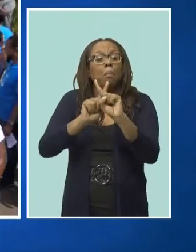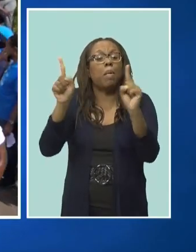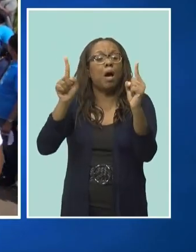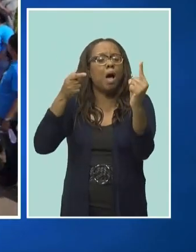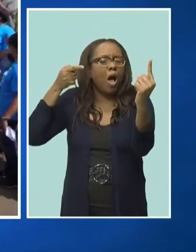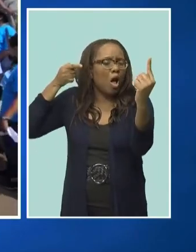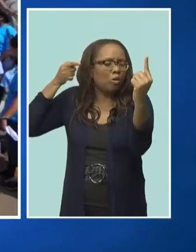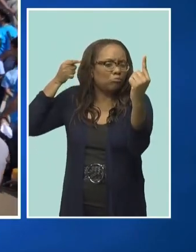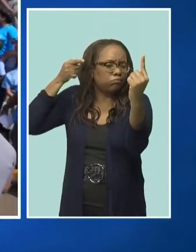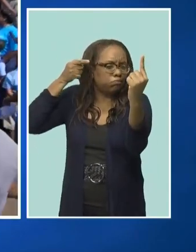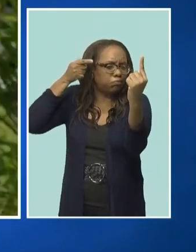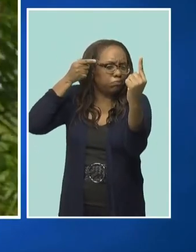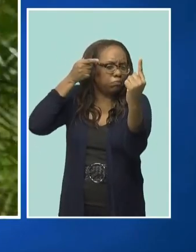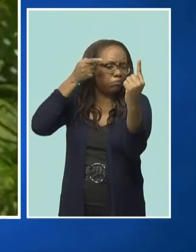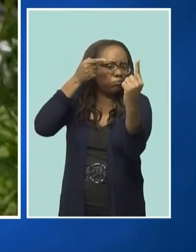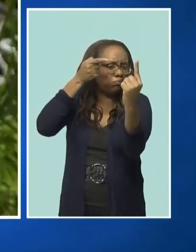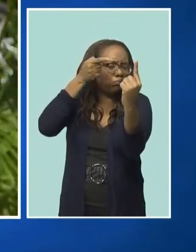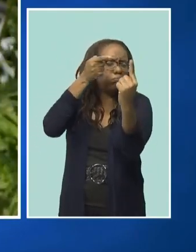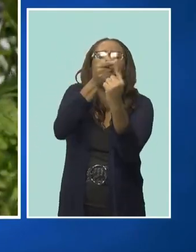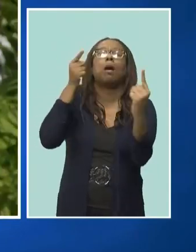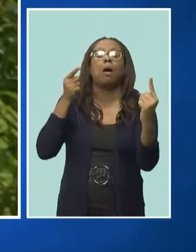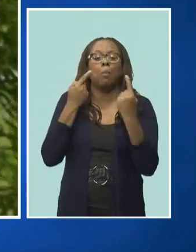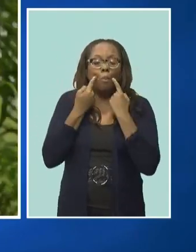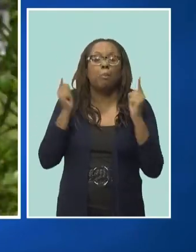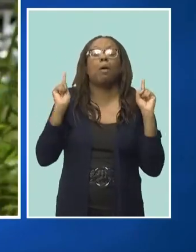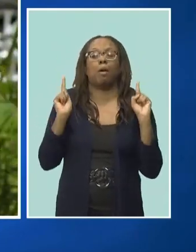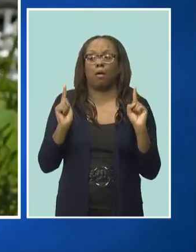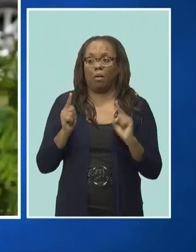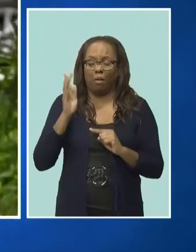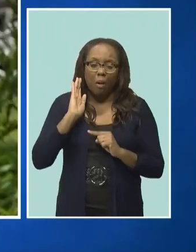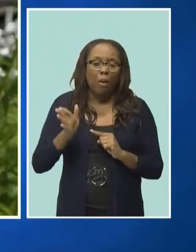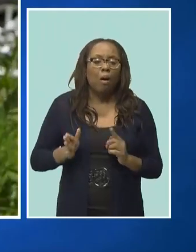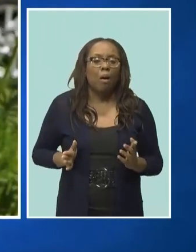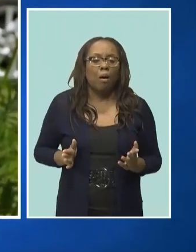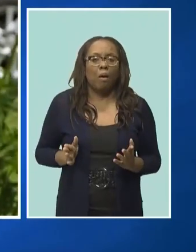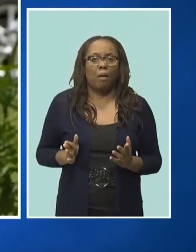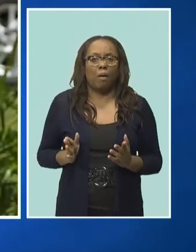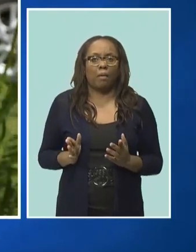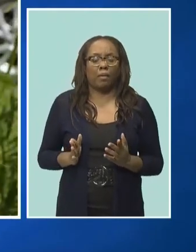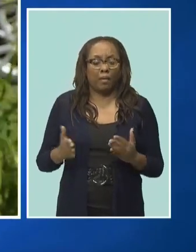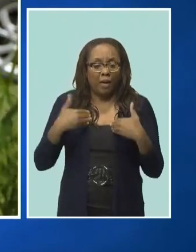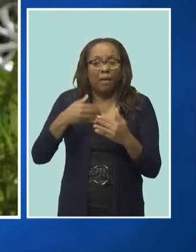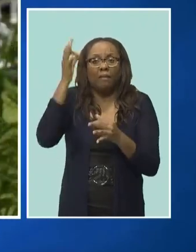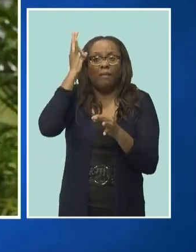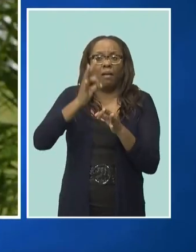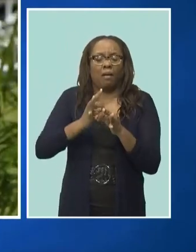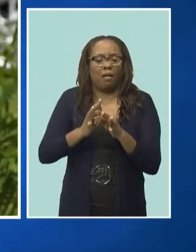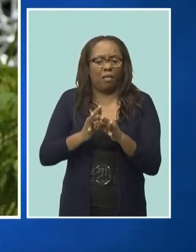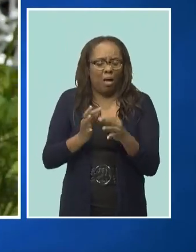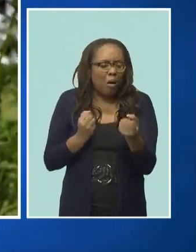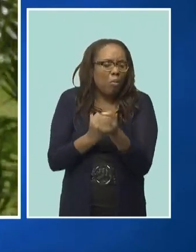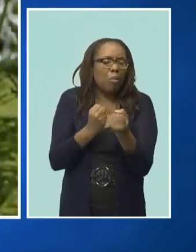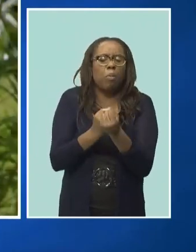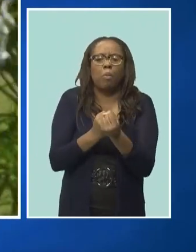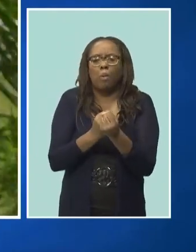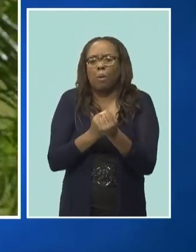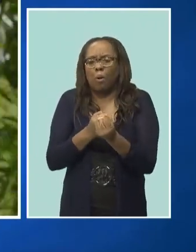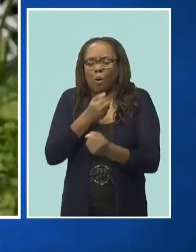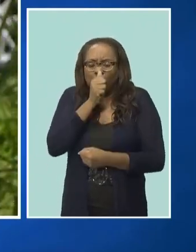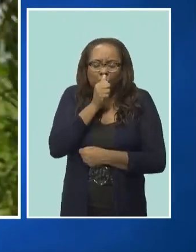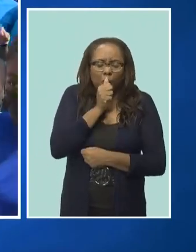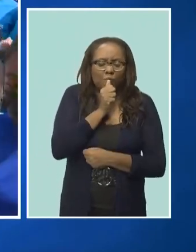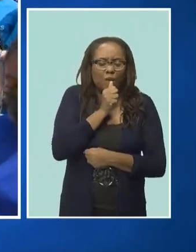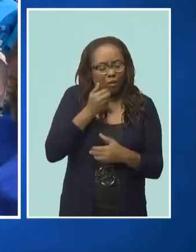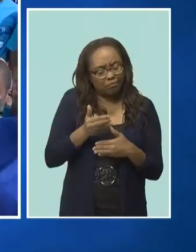goal because once you keep that goal in mind, with faith, with commitment, with discipline,